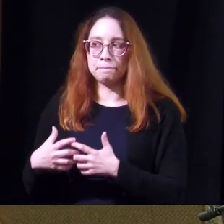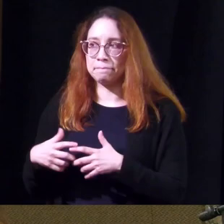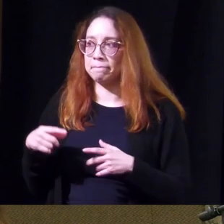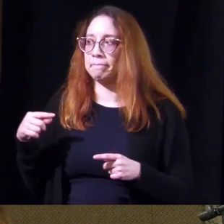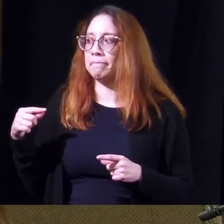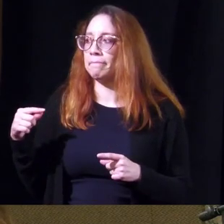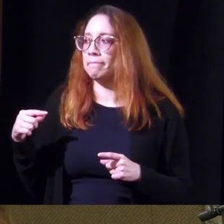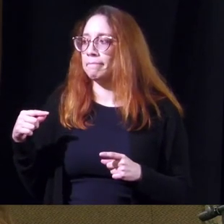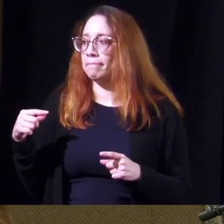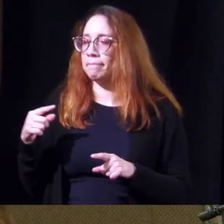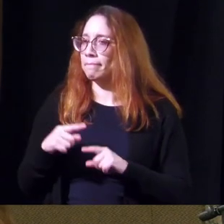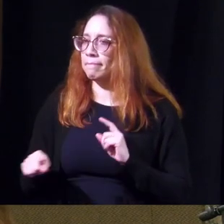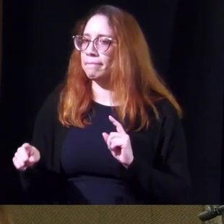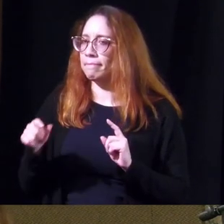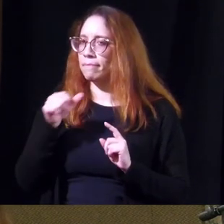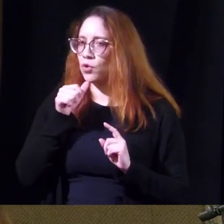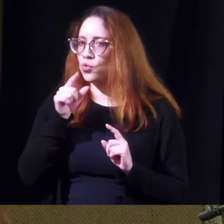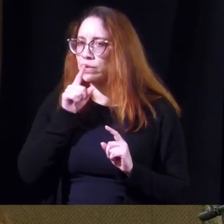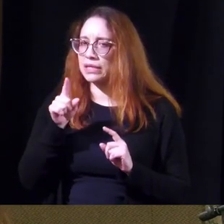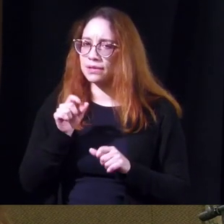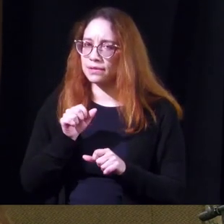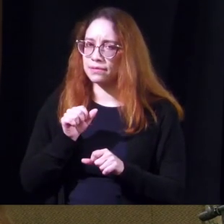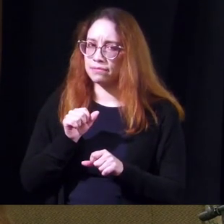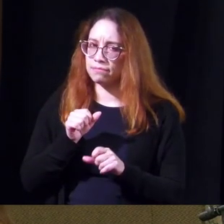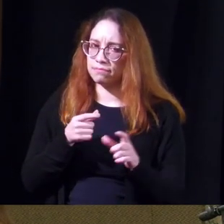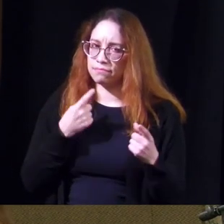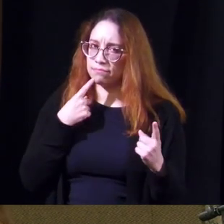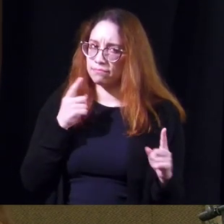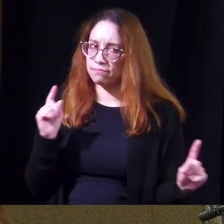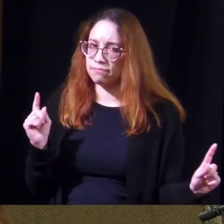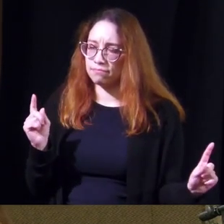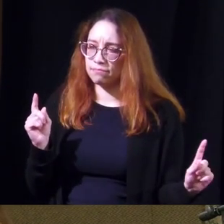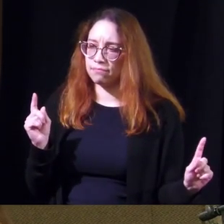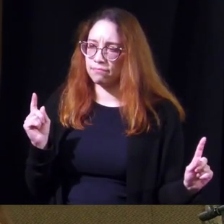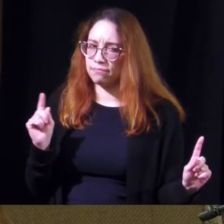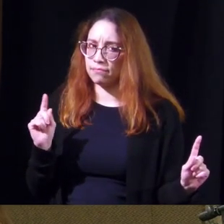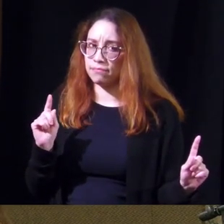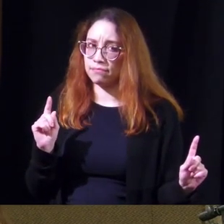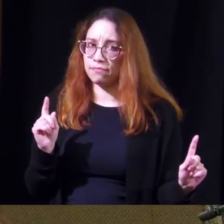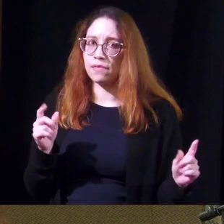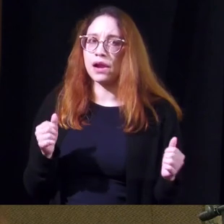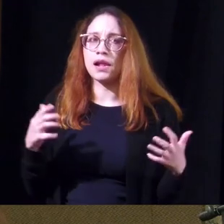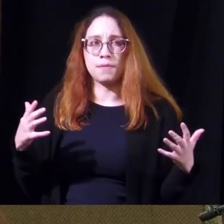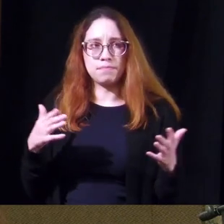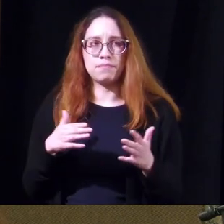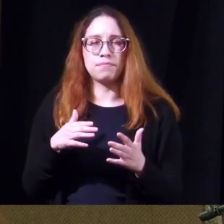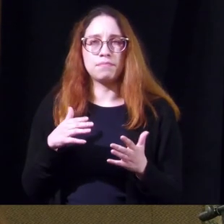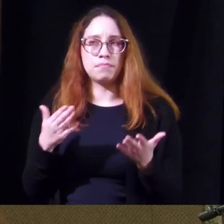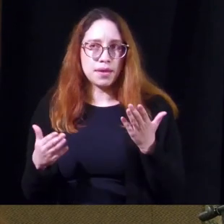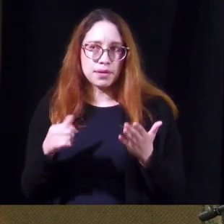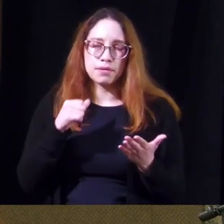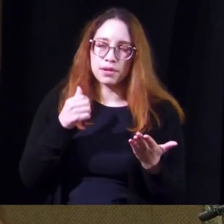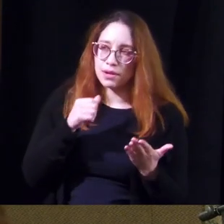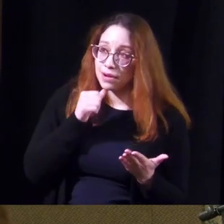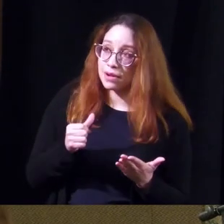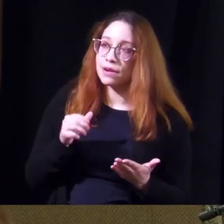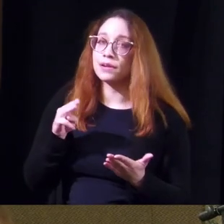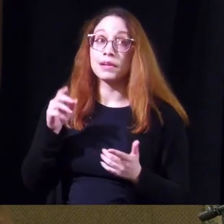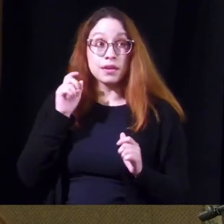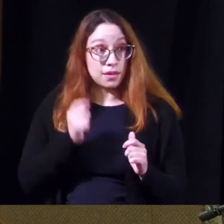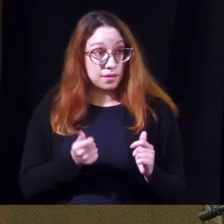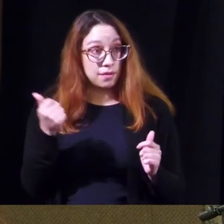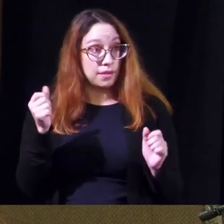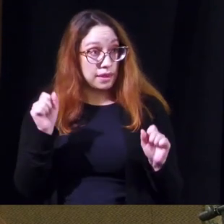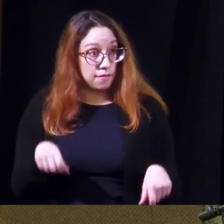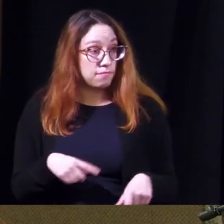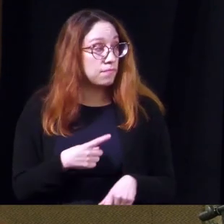and but it doesn't really work like you said it may may or may not work can it be removed